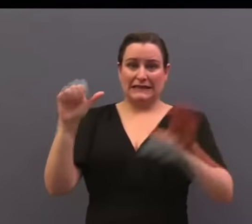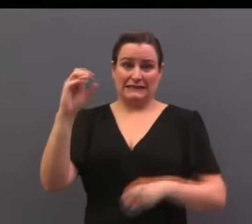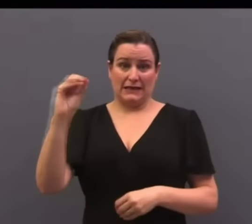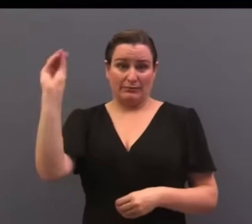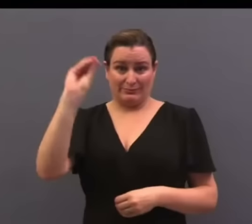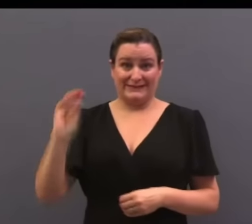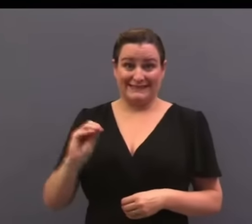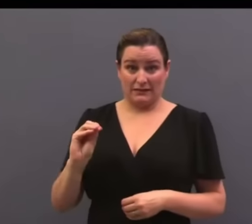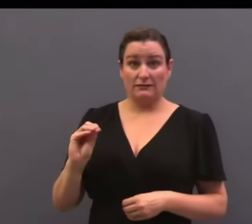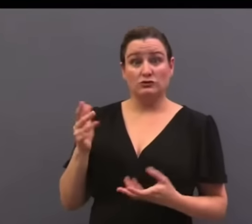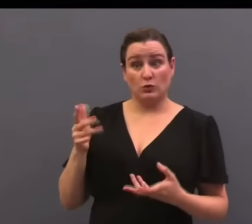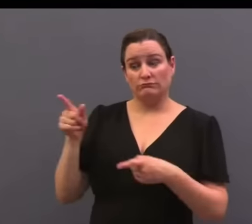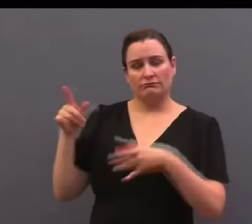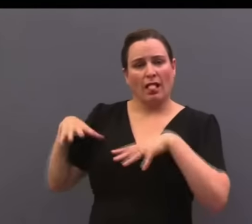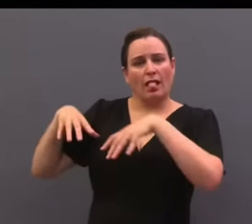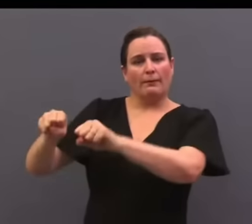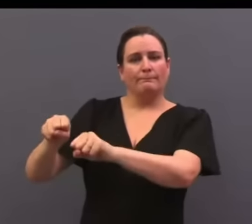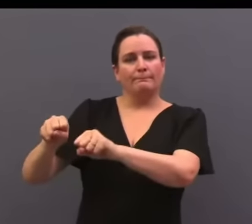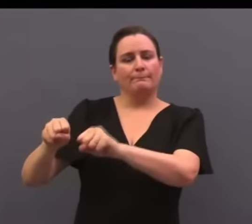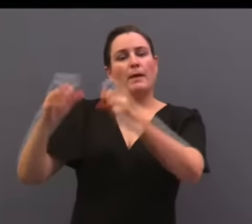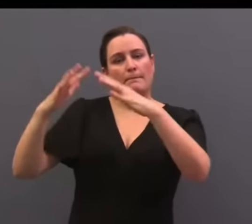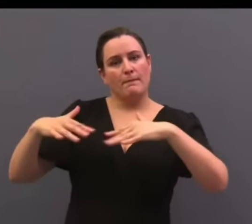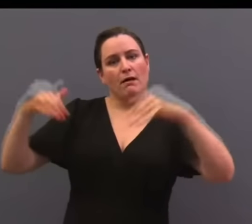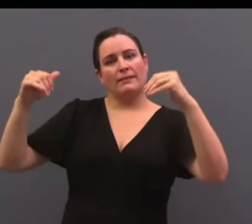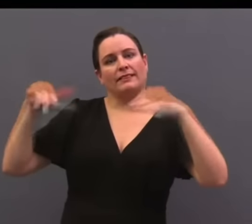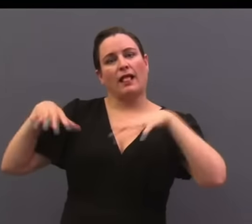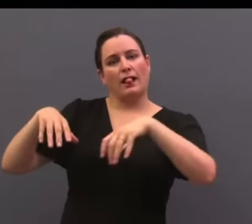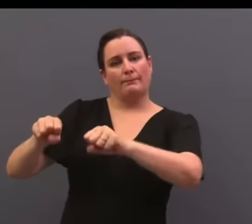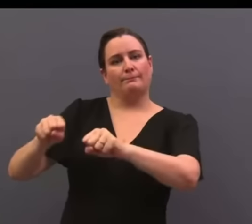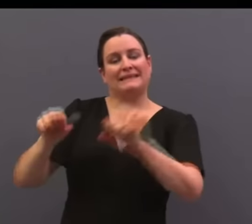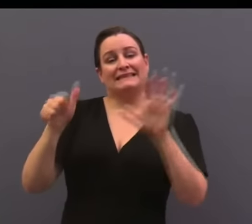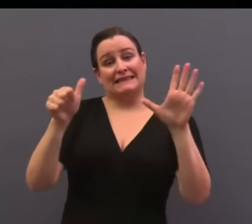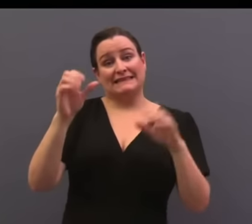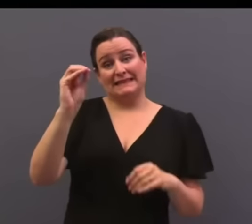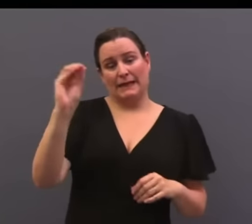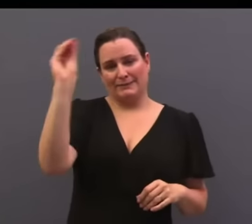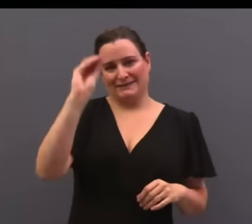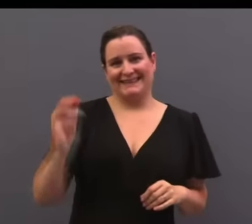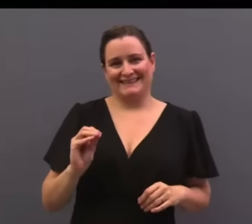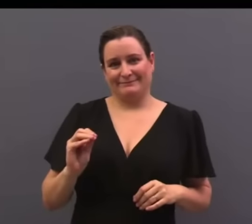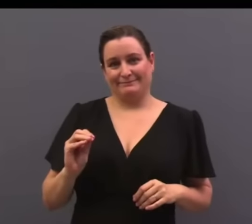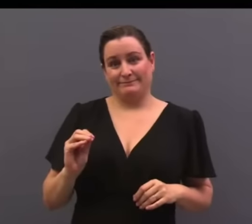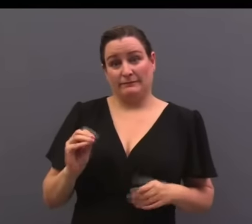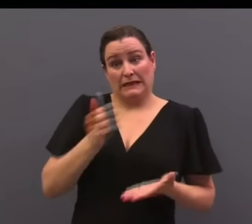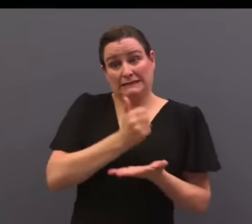So you get 60% of the 400 seats in the National Assembly. That's 240.